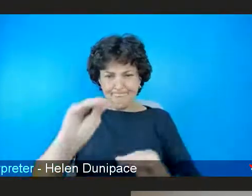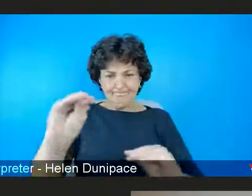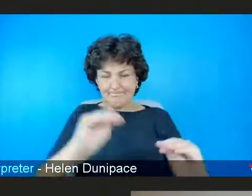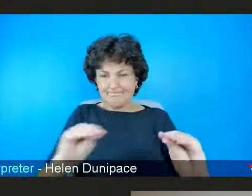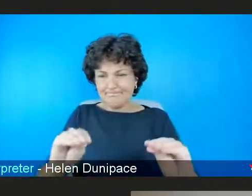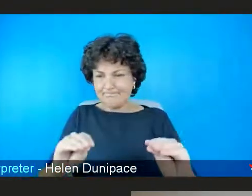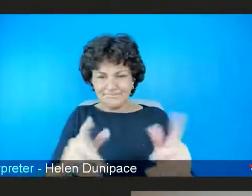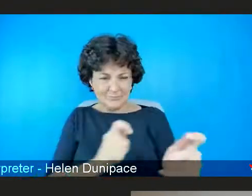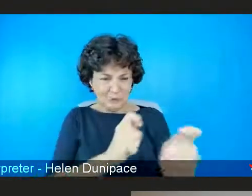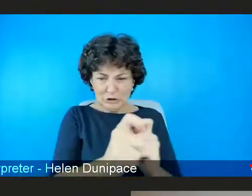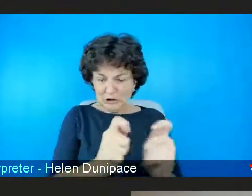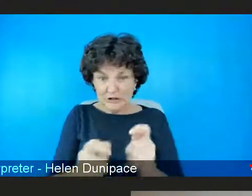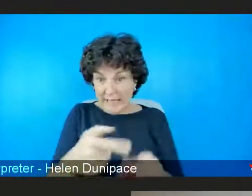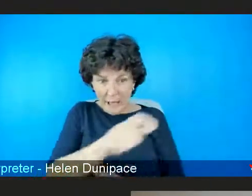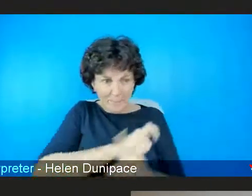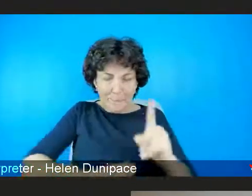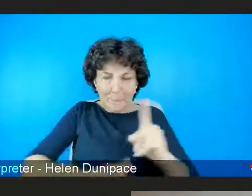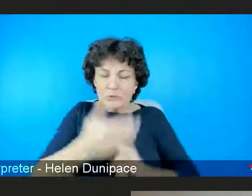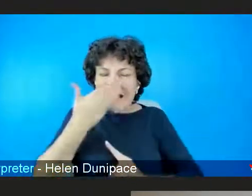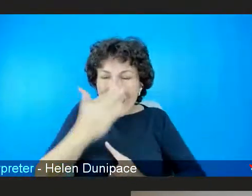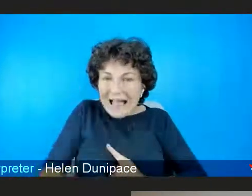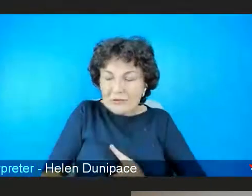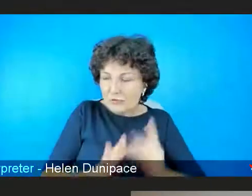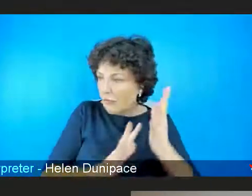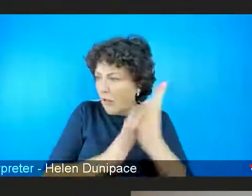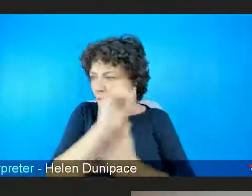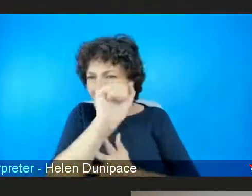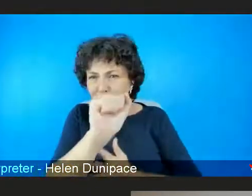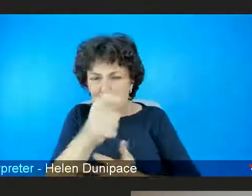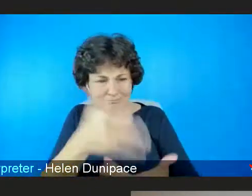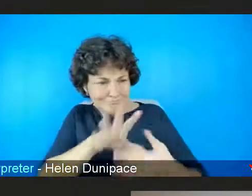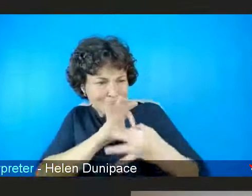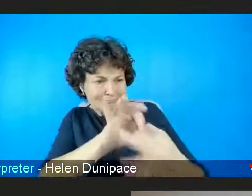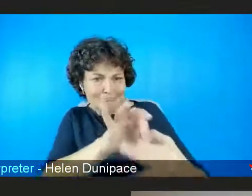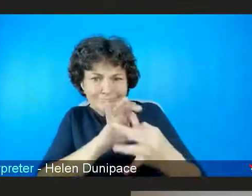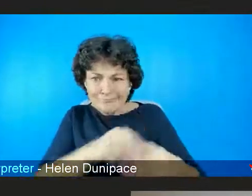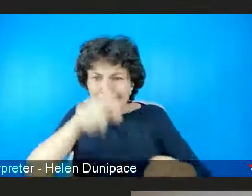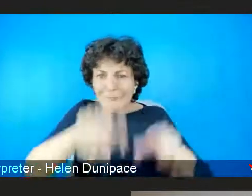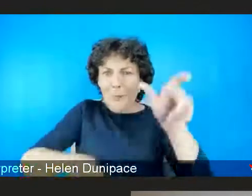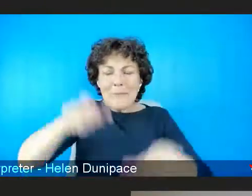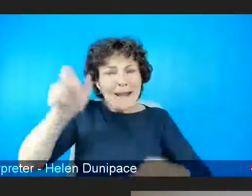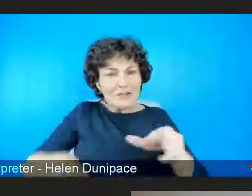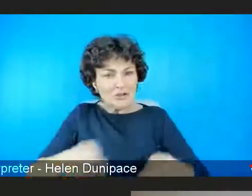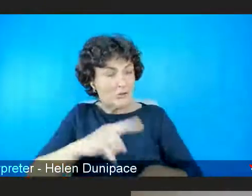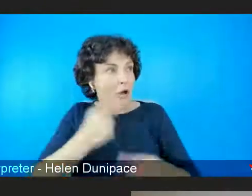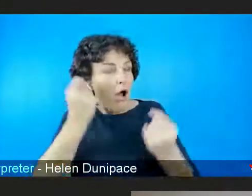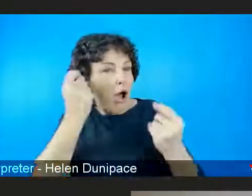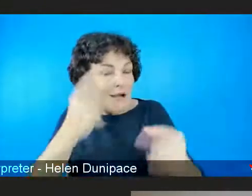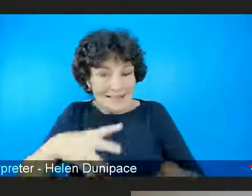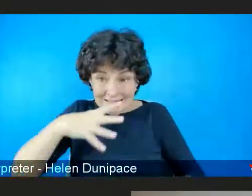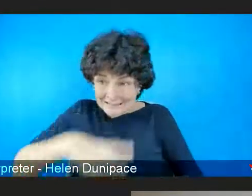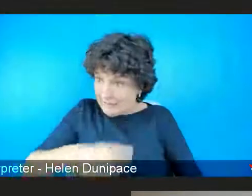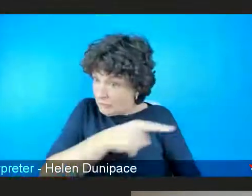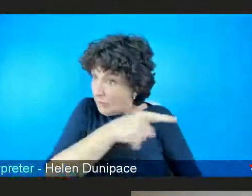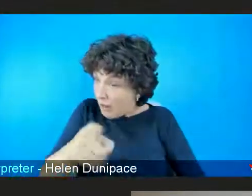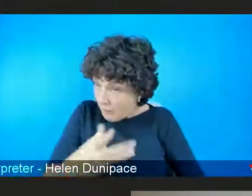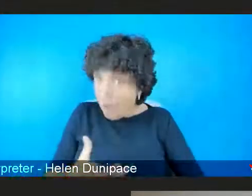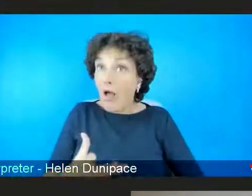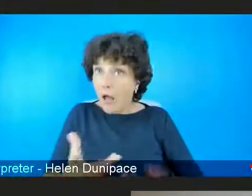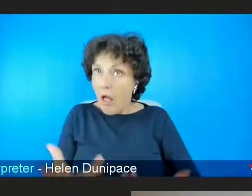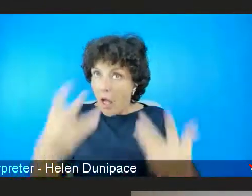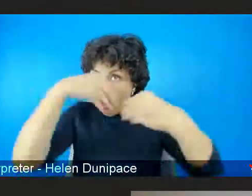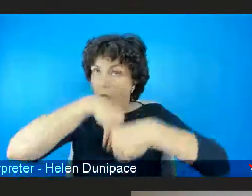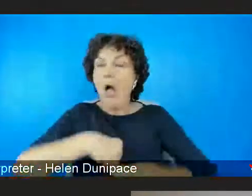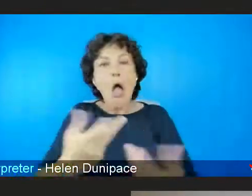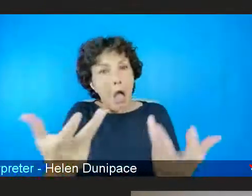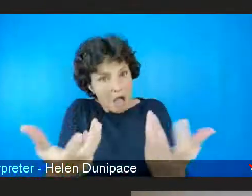changes within communities. It is engaging enough of the population in the need to bring about change, and it is getting